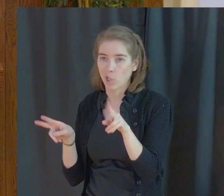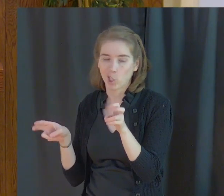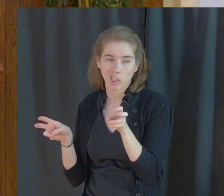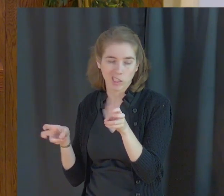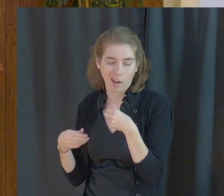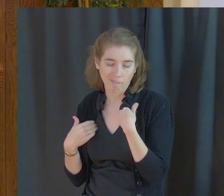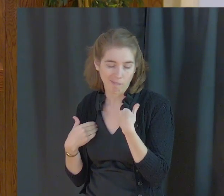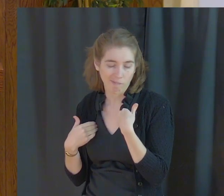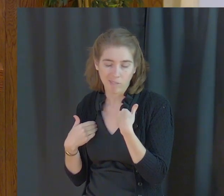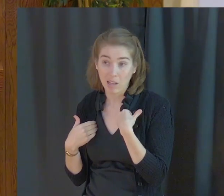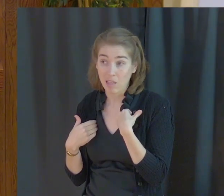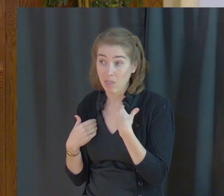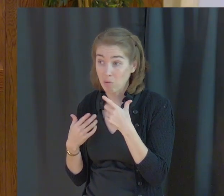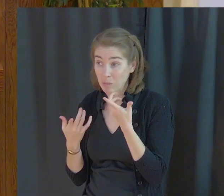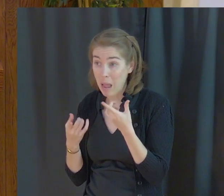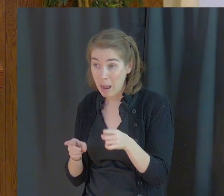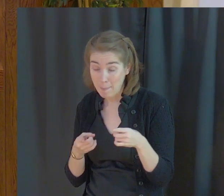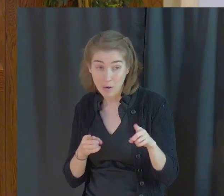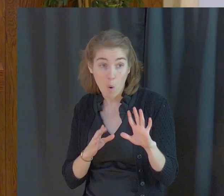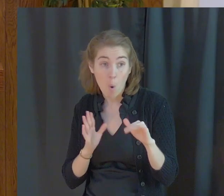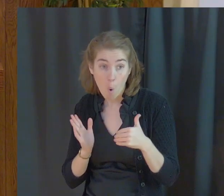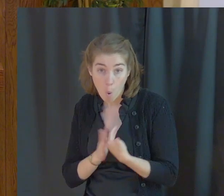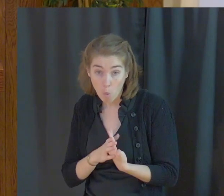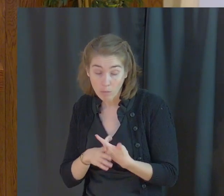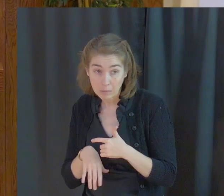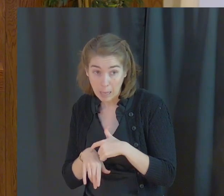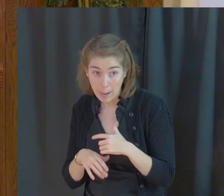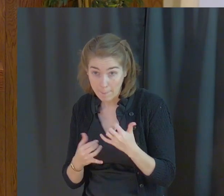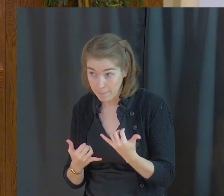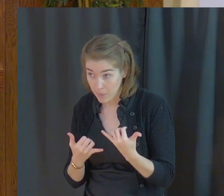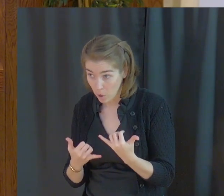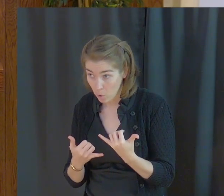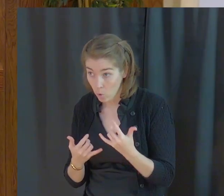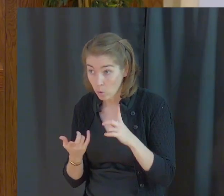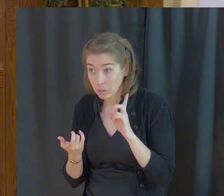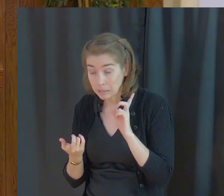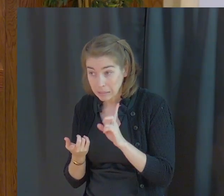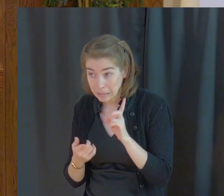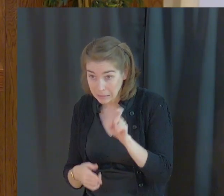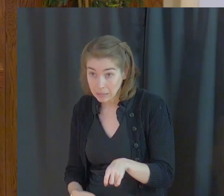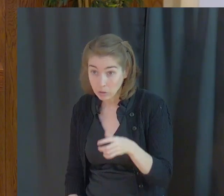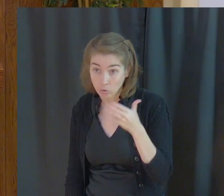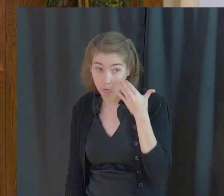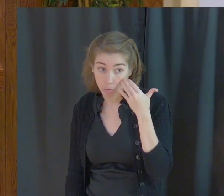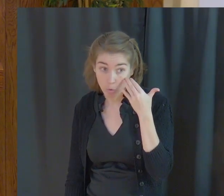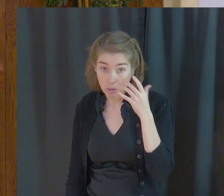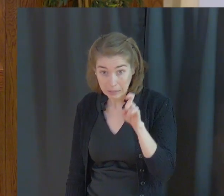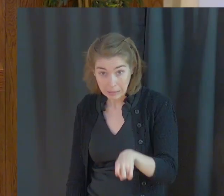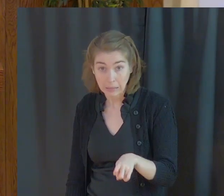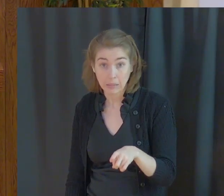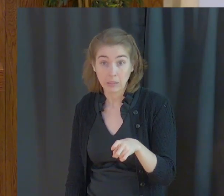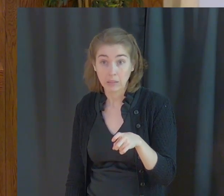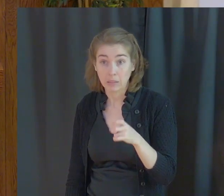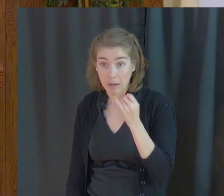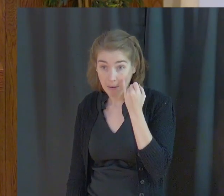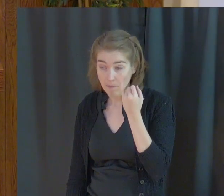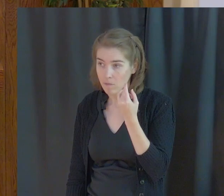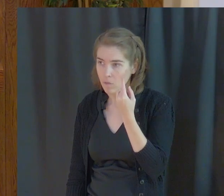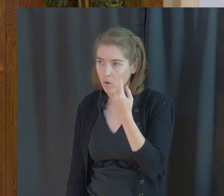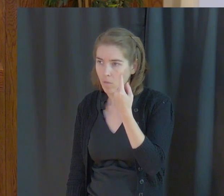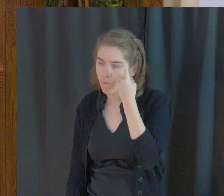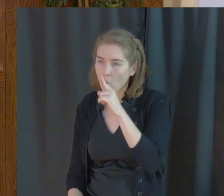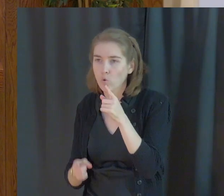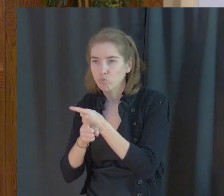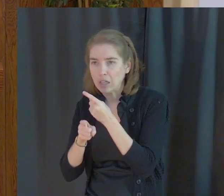These things are happening around us all the time. And we need to be aware if they are for righteousness'